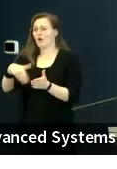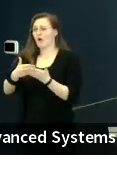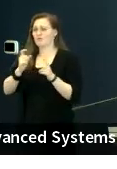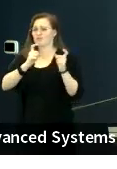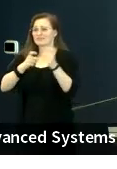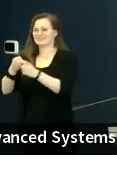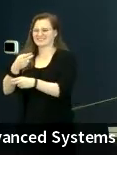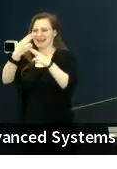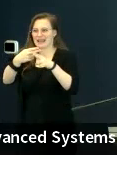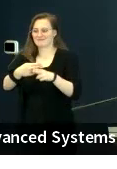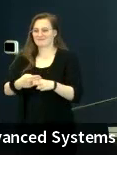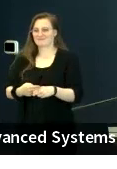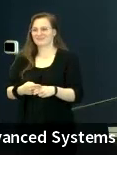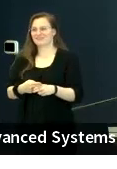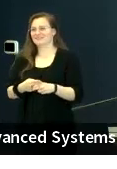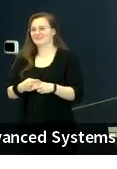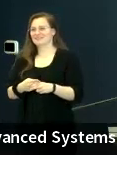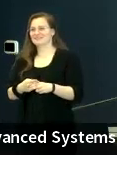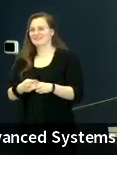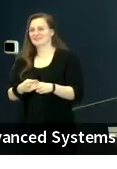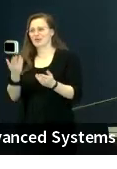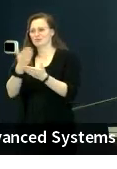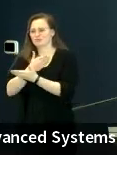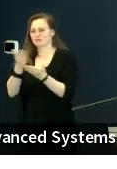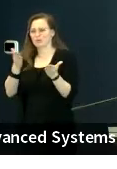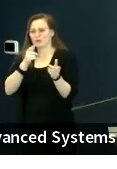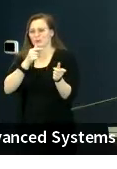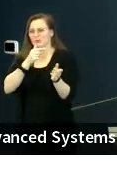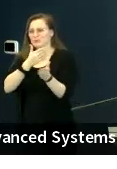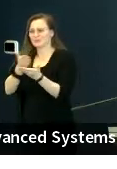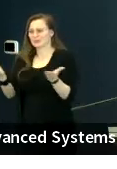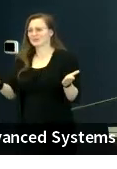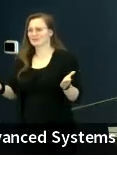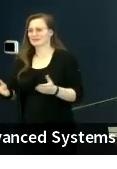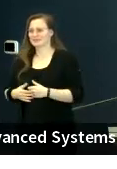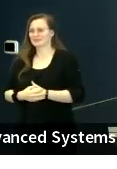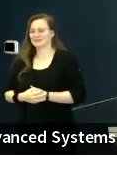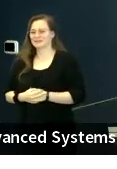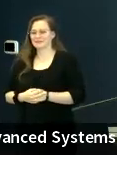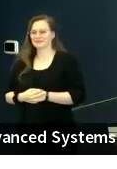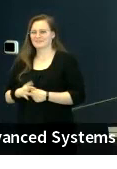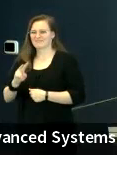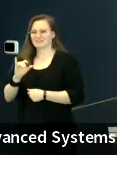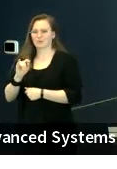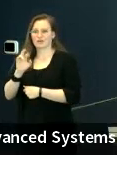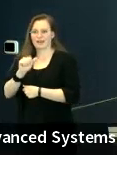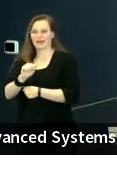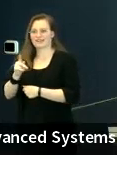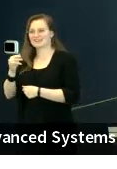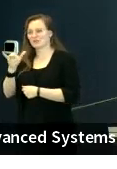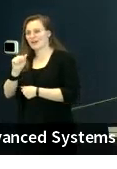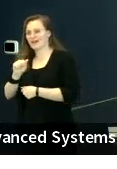Brayden, Angelina, Emily, Courtney, Faith, Emma, Xander, Yas, Victoria, and Kira,